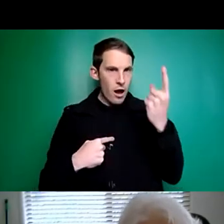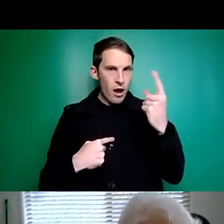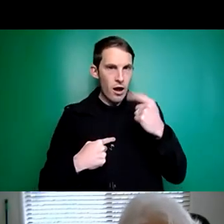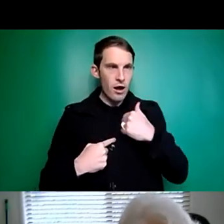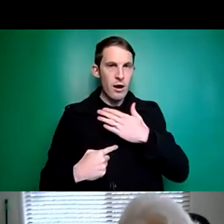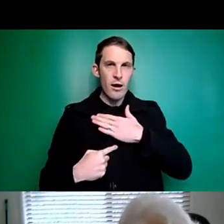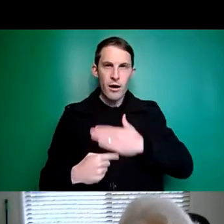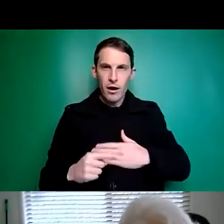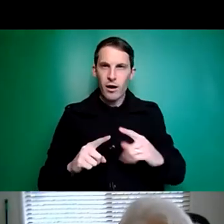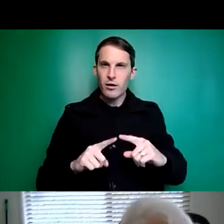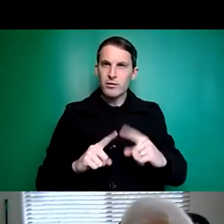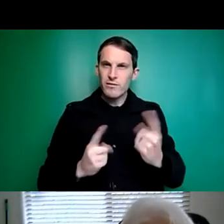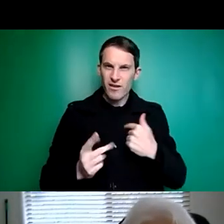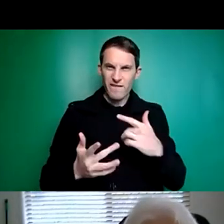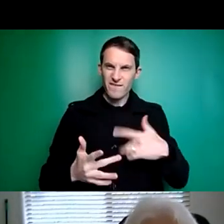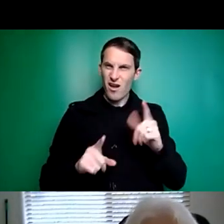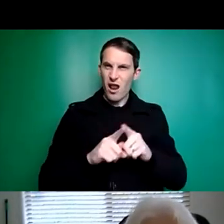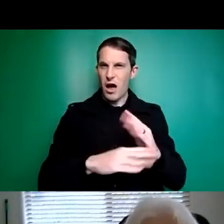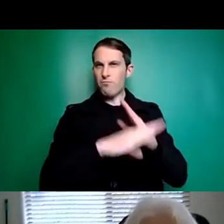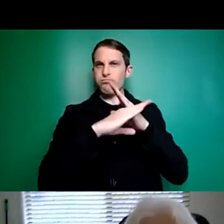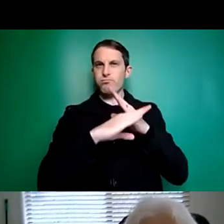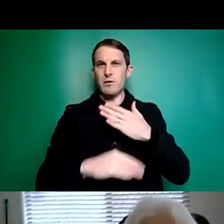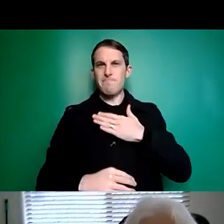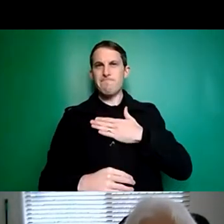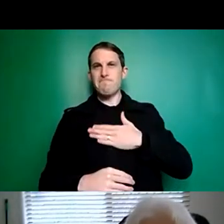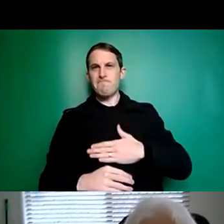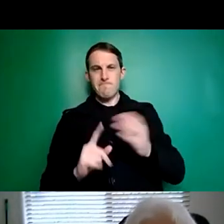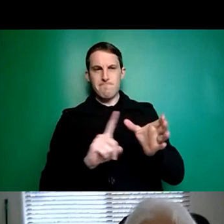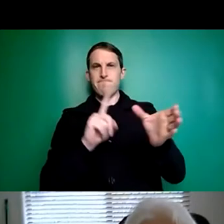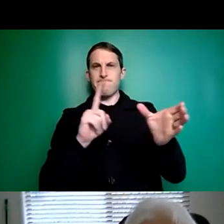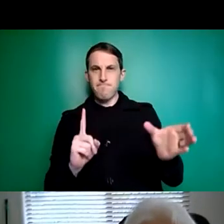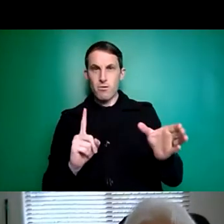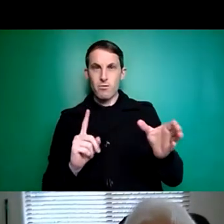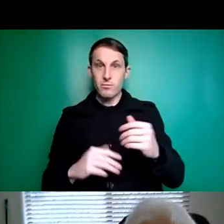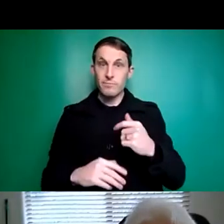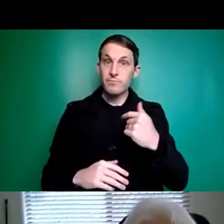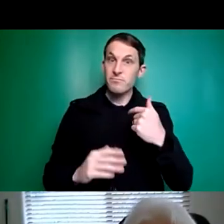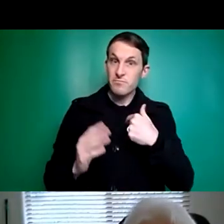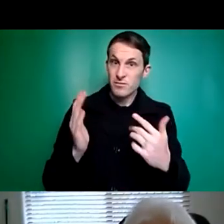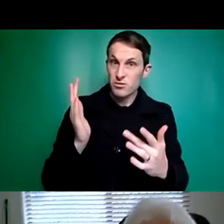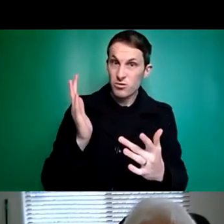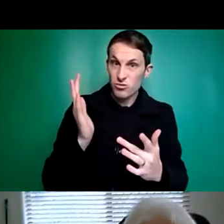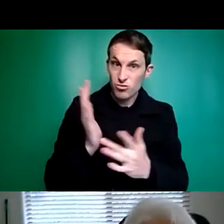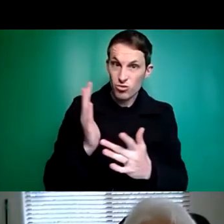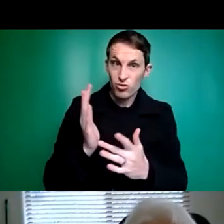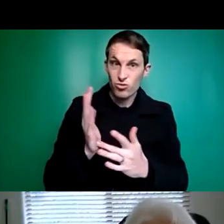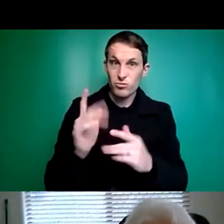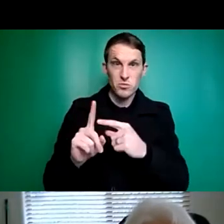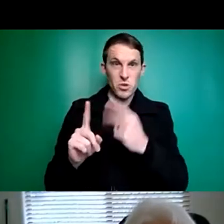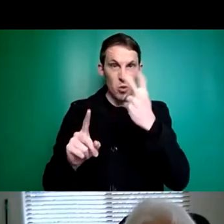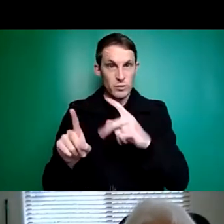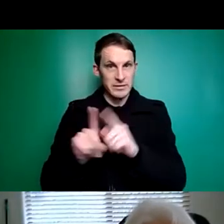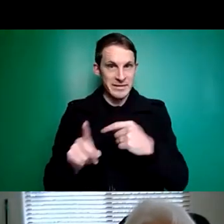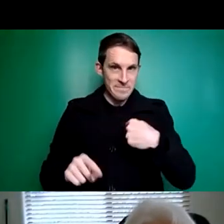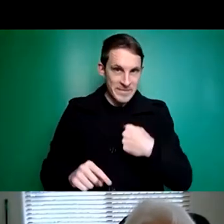So I do feel really locked out. My technology is ageing like me and